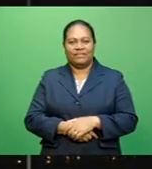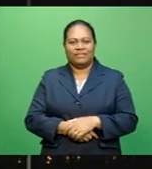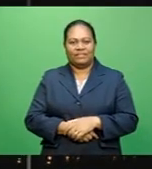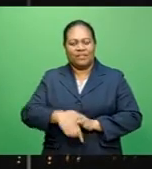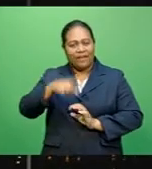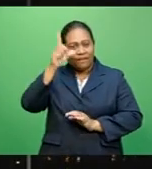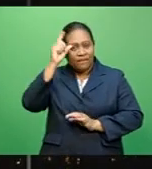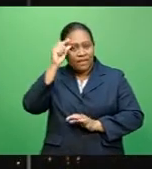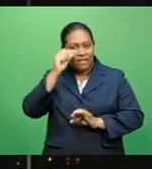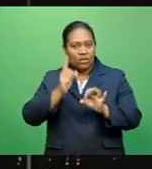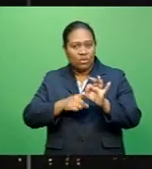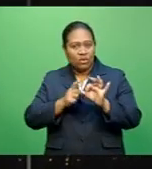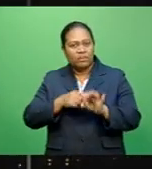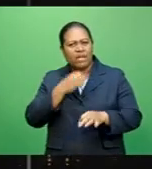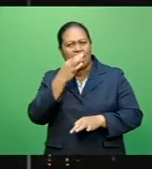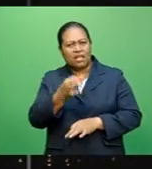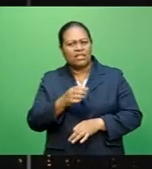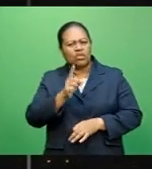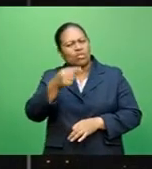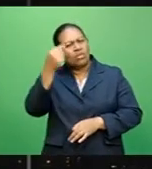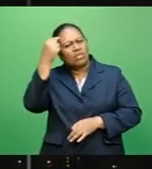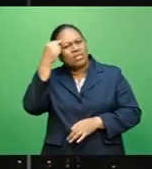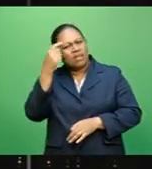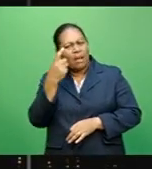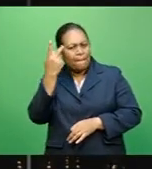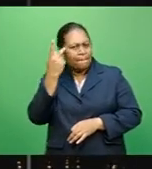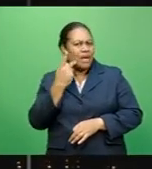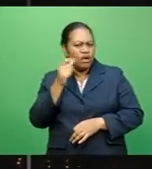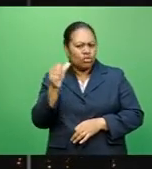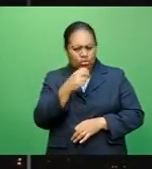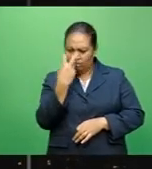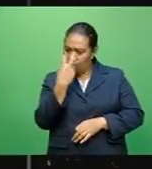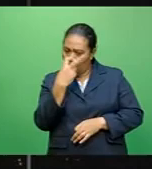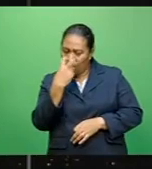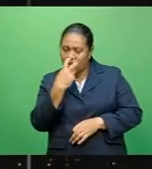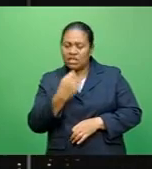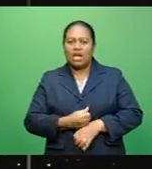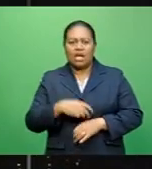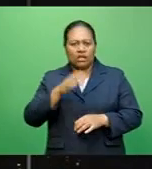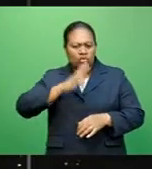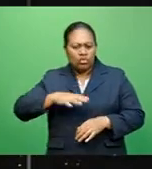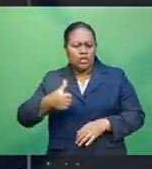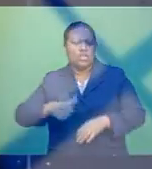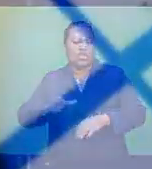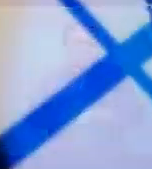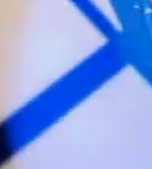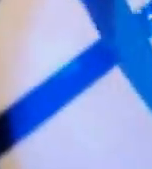In Fijian Pulse tonight, we ask, do you think parents should monitor their children's social media use?